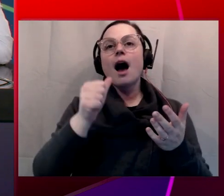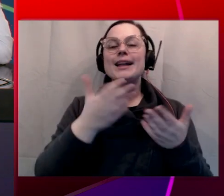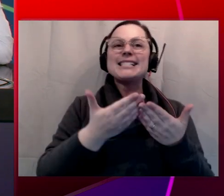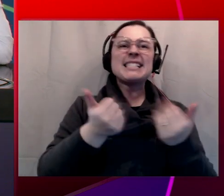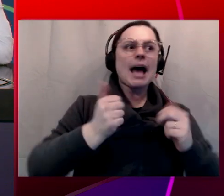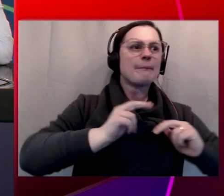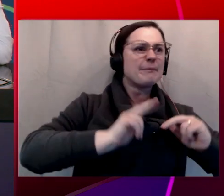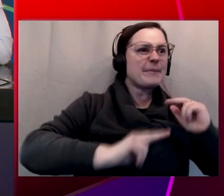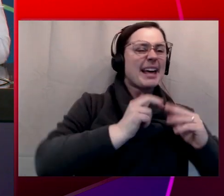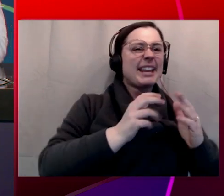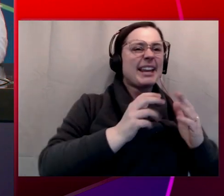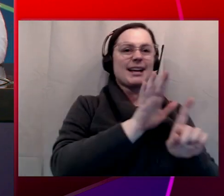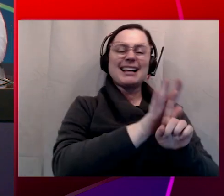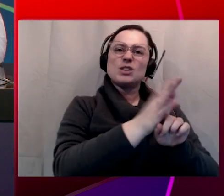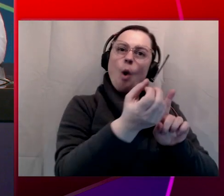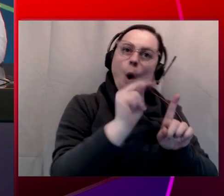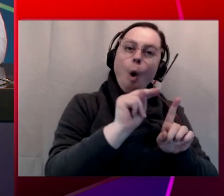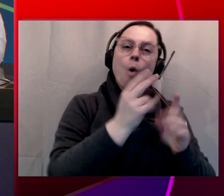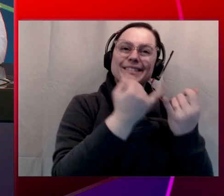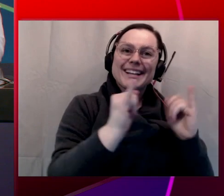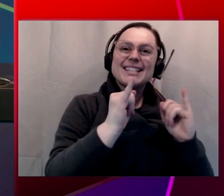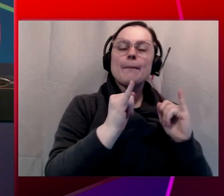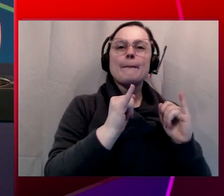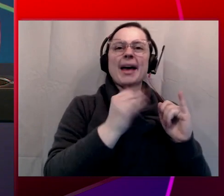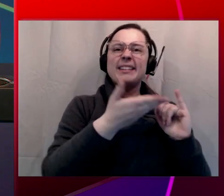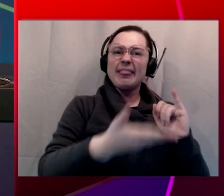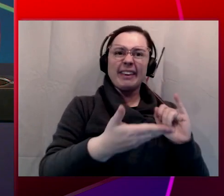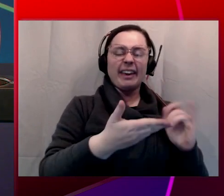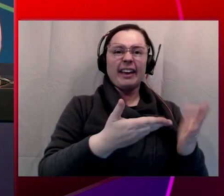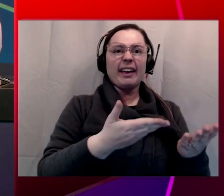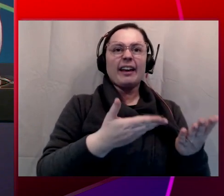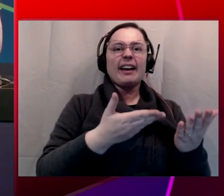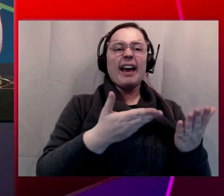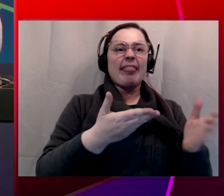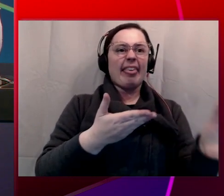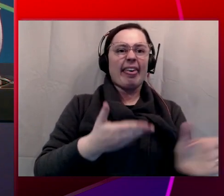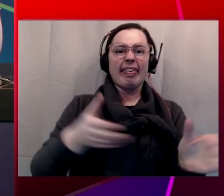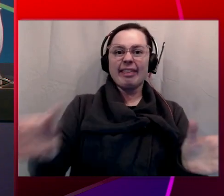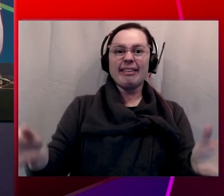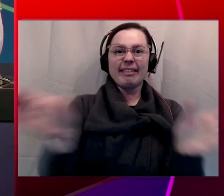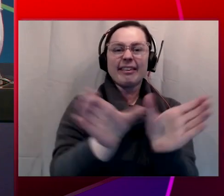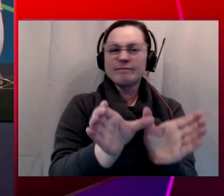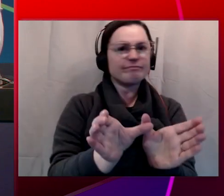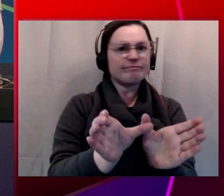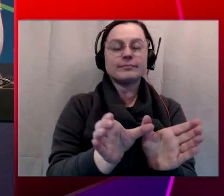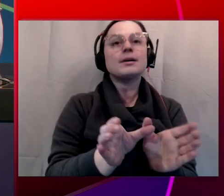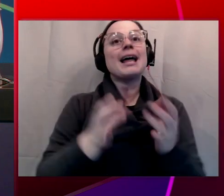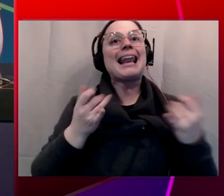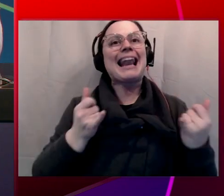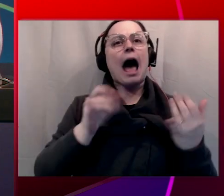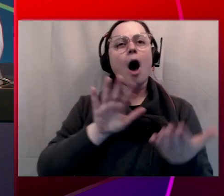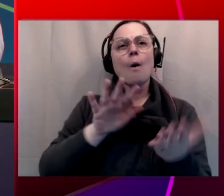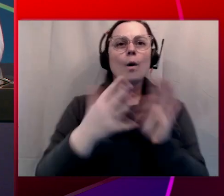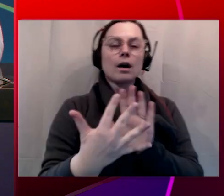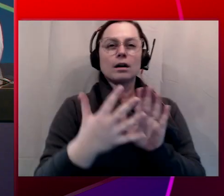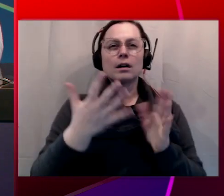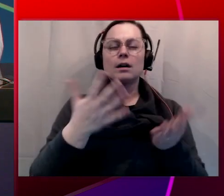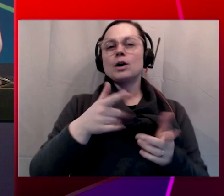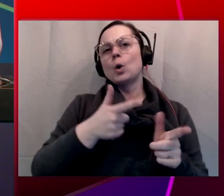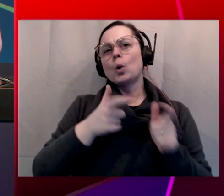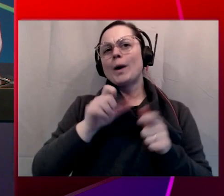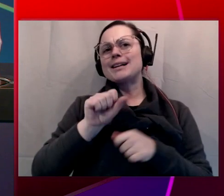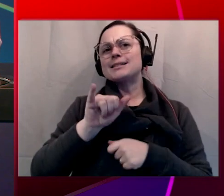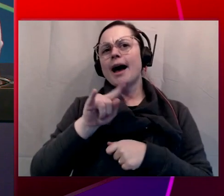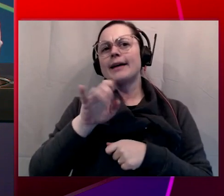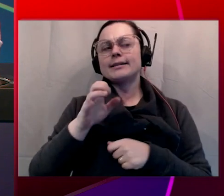standalone entity, and then kind of clubbing it together. But rather thinking about what makes QuickSight well